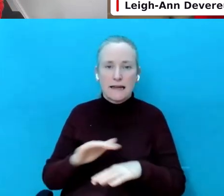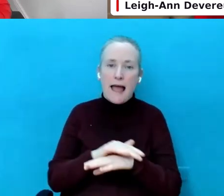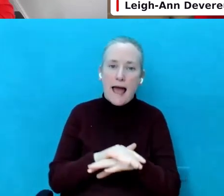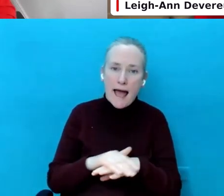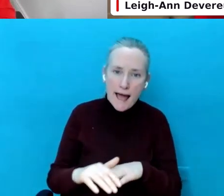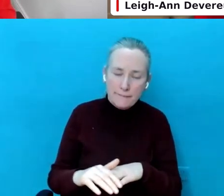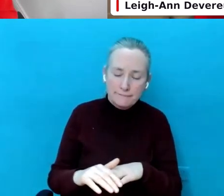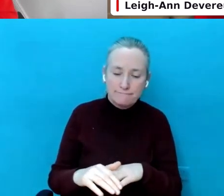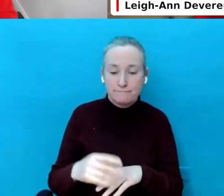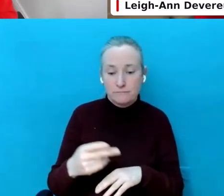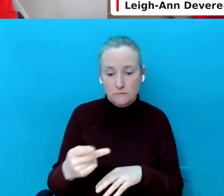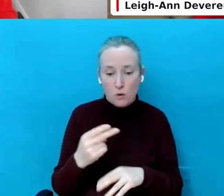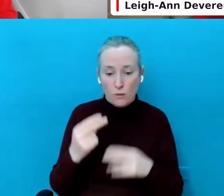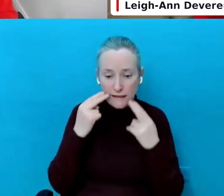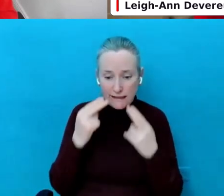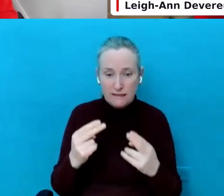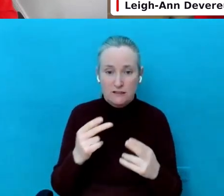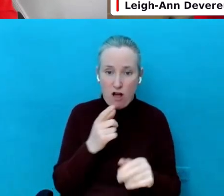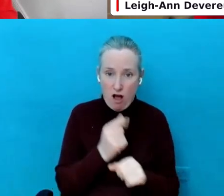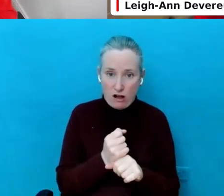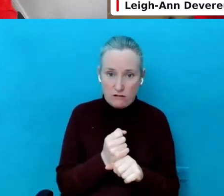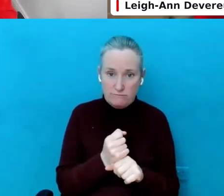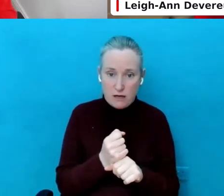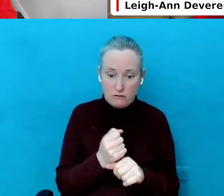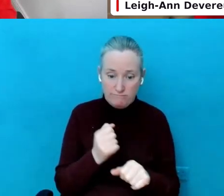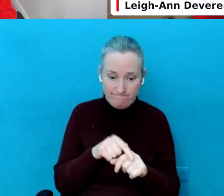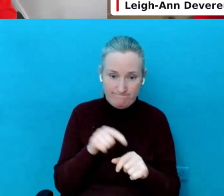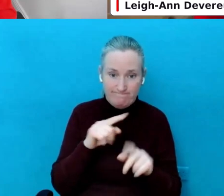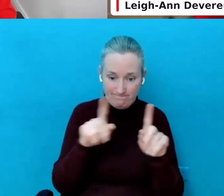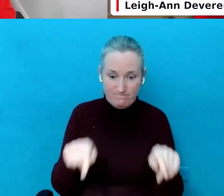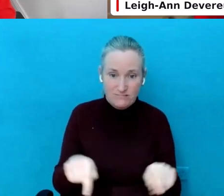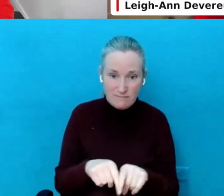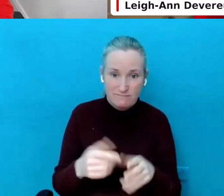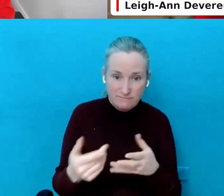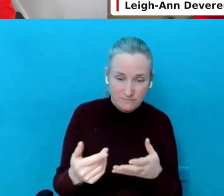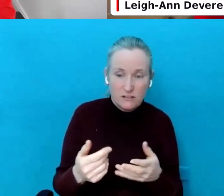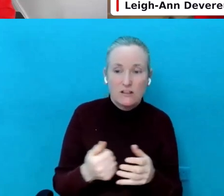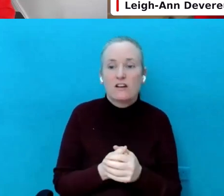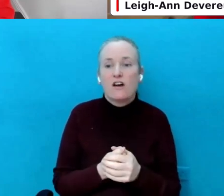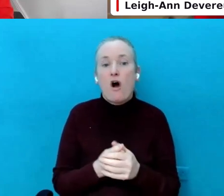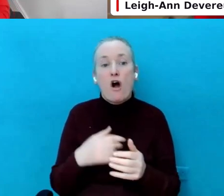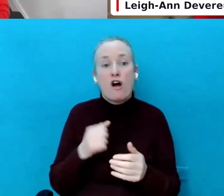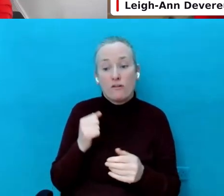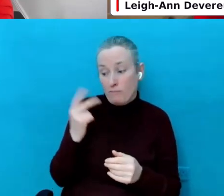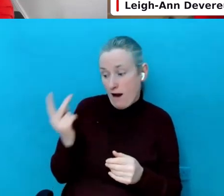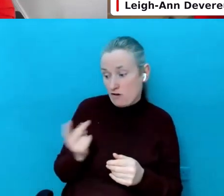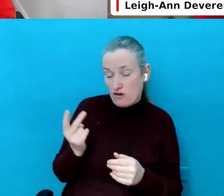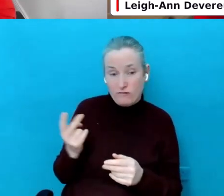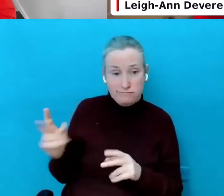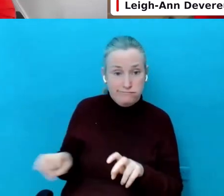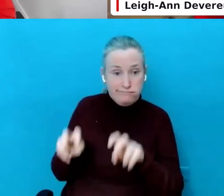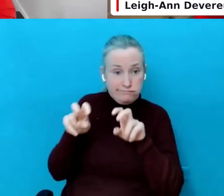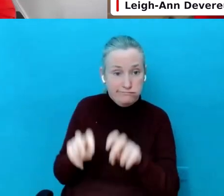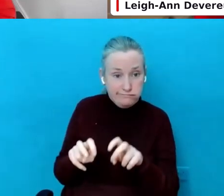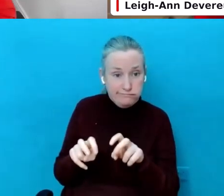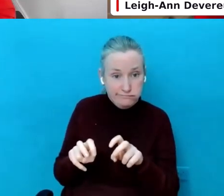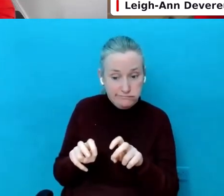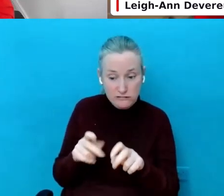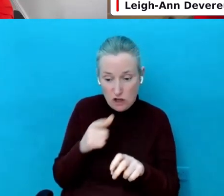We need to talk to you. I want to talk to you. You know, or if you have a partner that can sit with you and talk to your child.